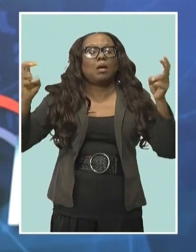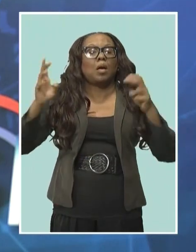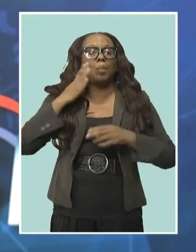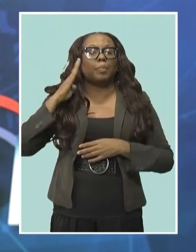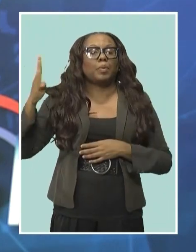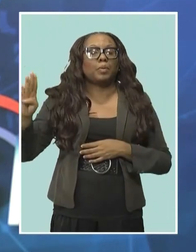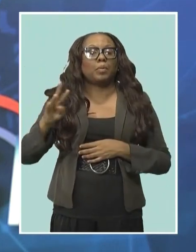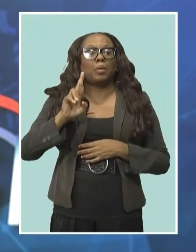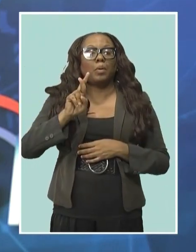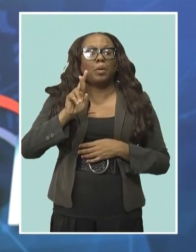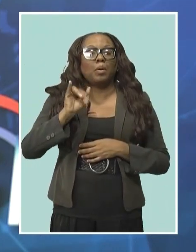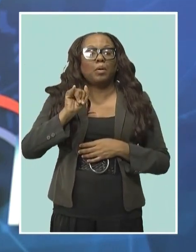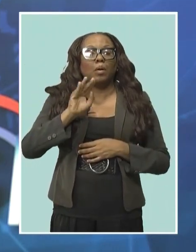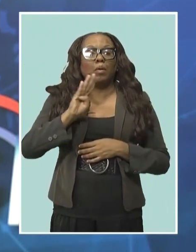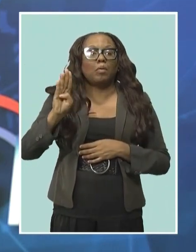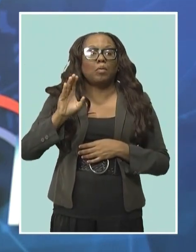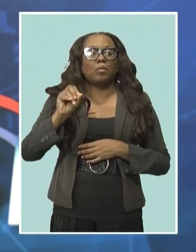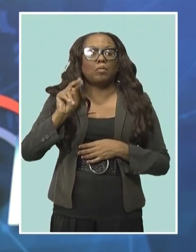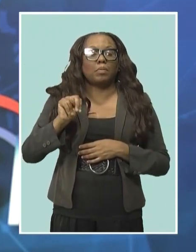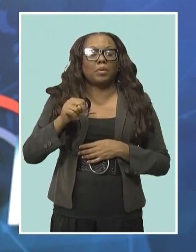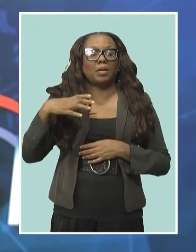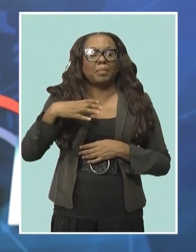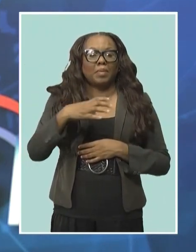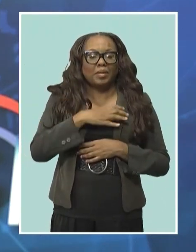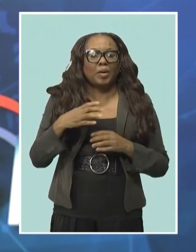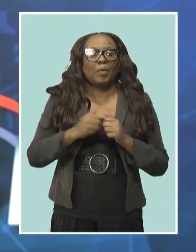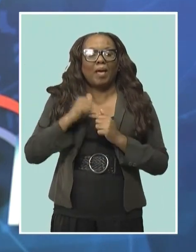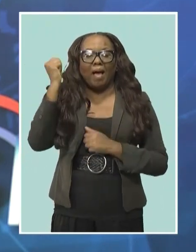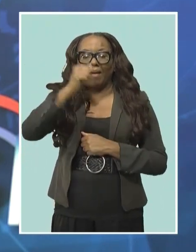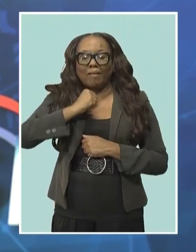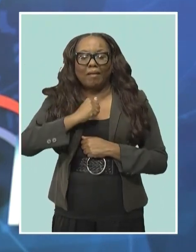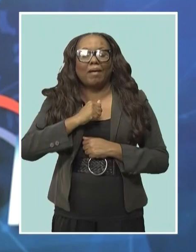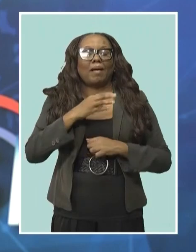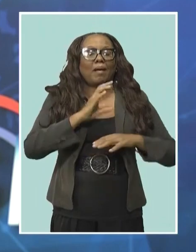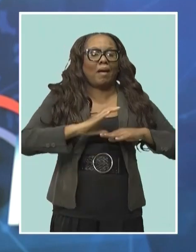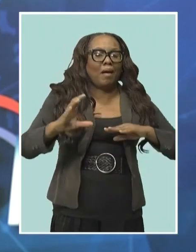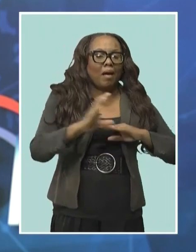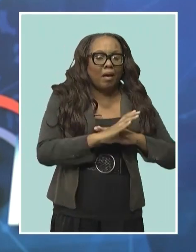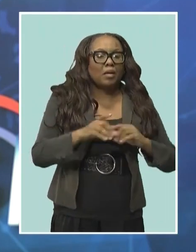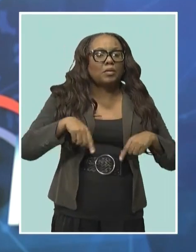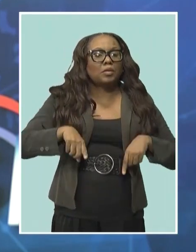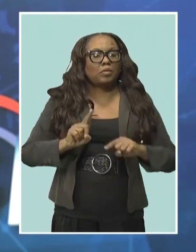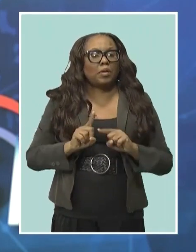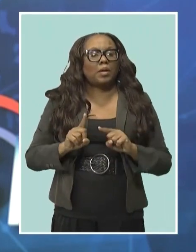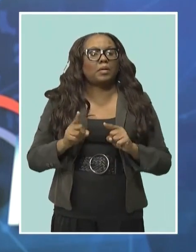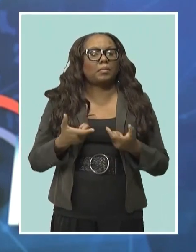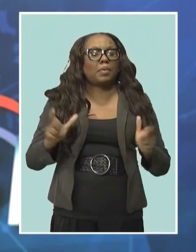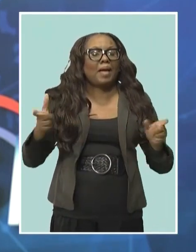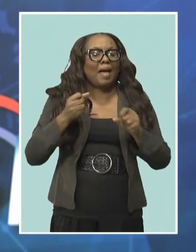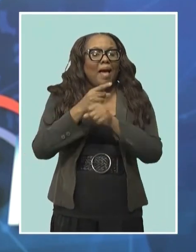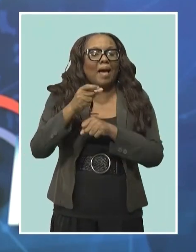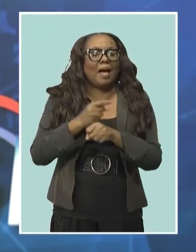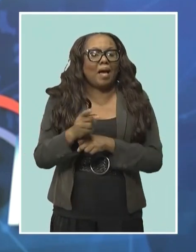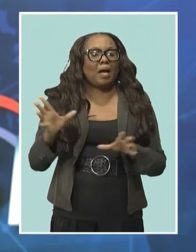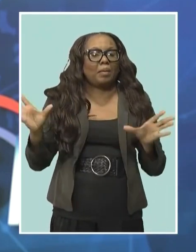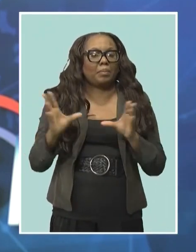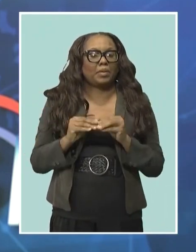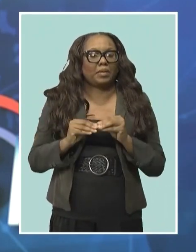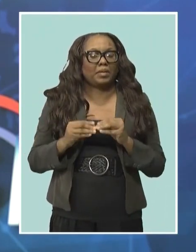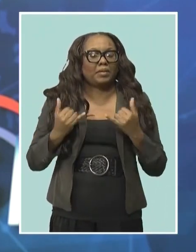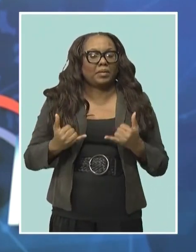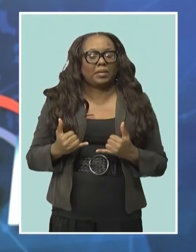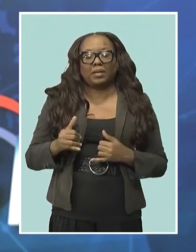between the African Union and CARICOM during the 30th Afri-Ex-Im Bank annual meetings held in Accra, Ghana.